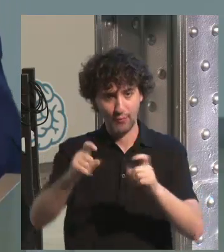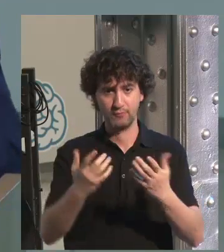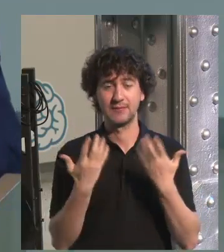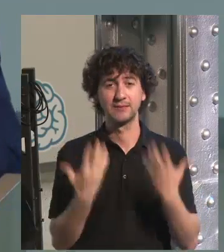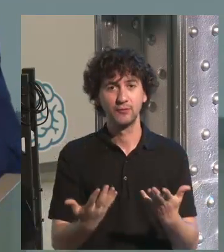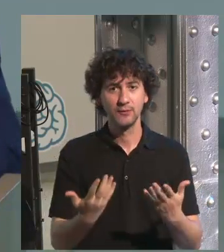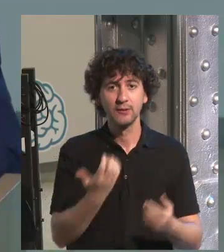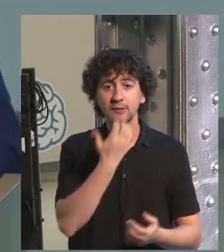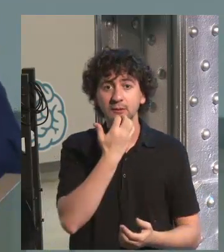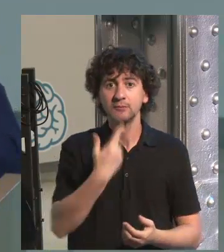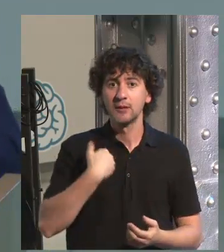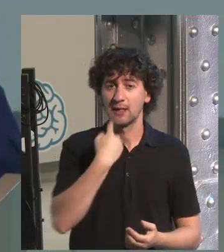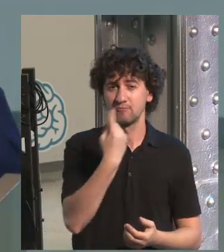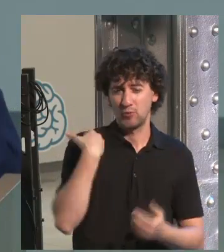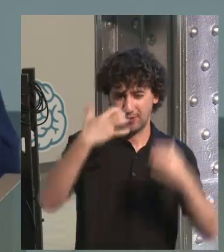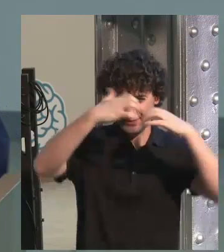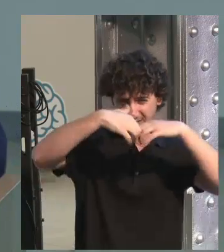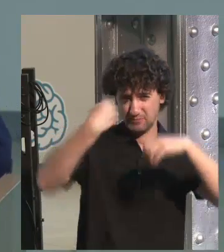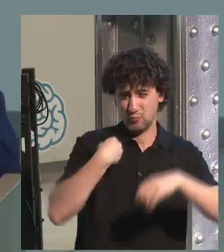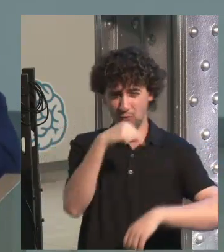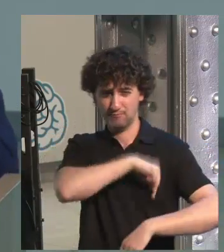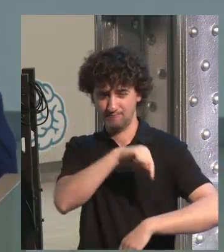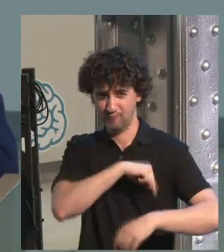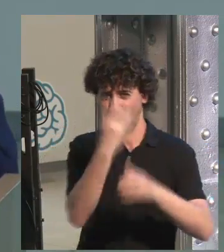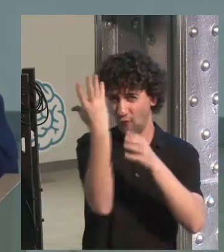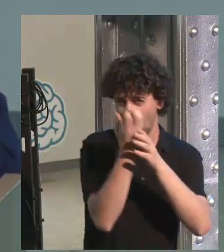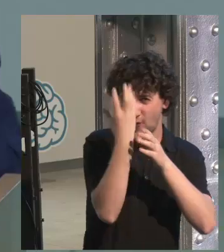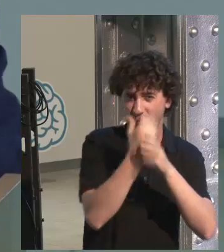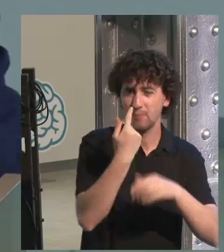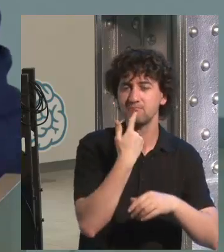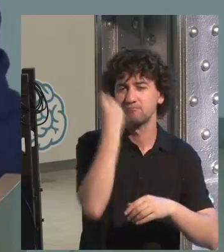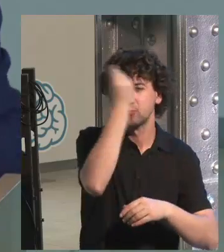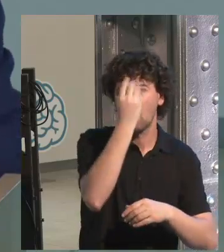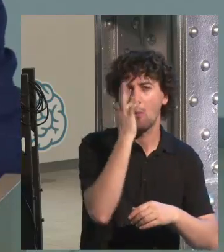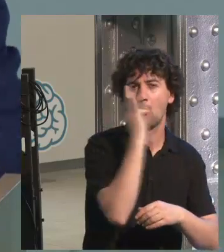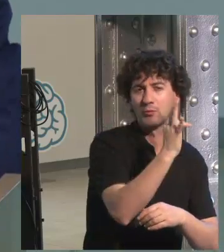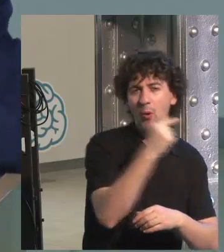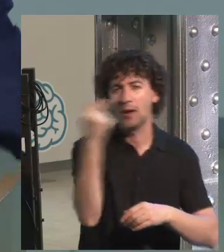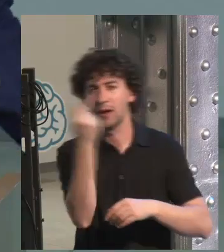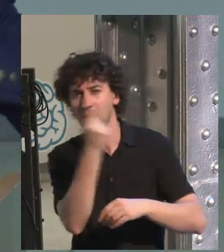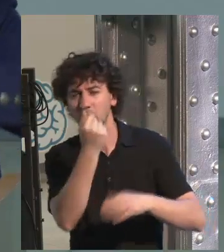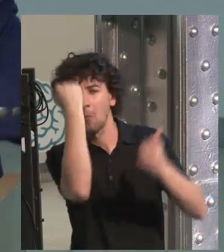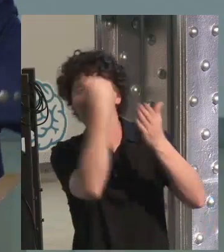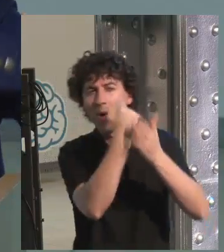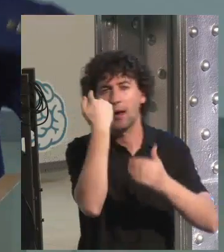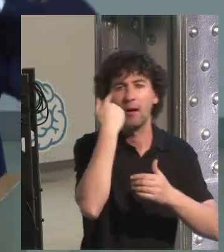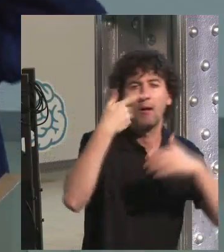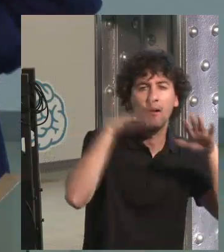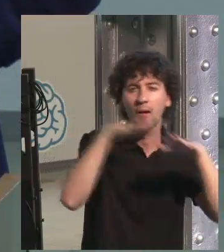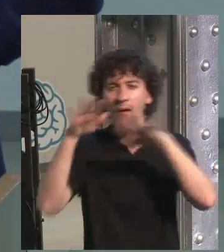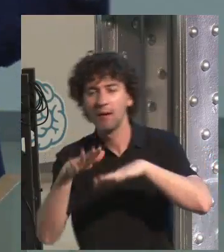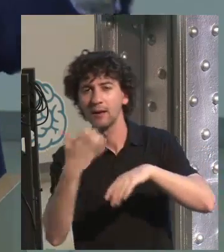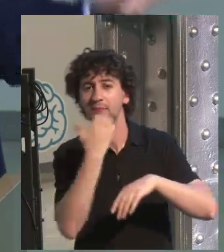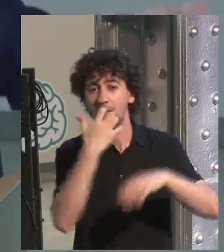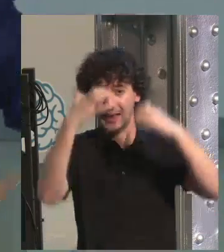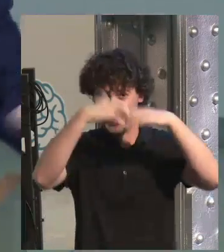the correct approach. Well, the point here is that when this information comes through the limbical